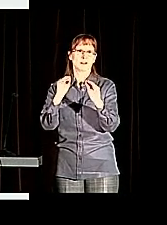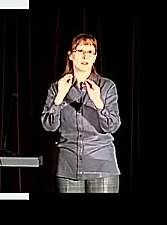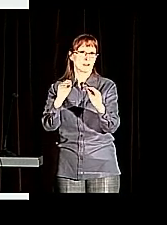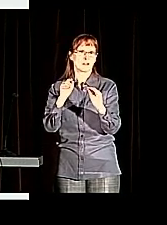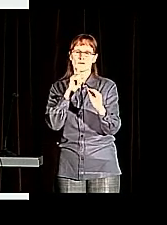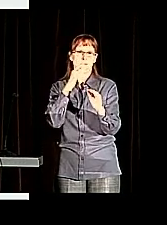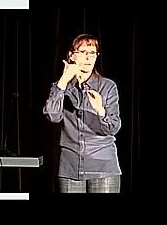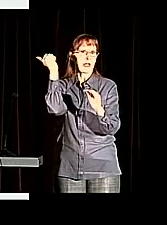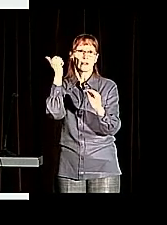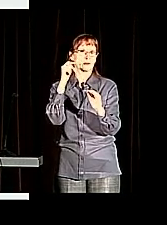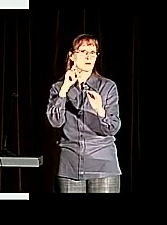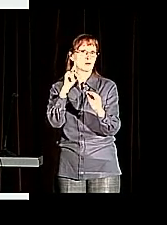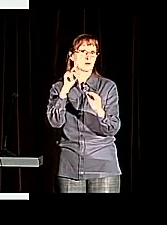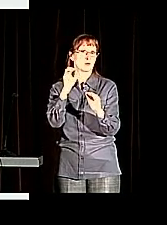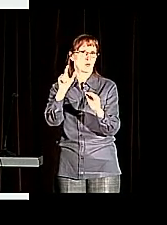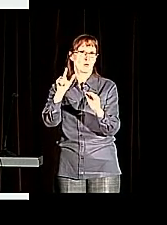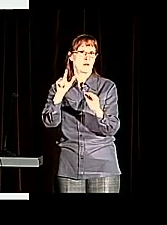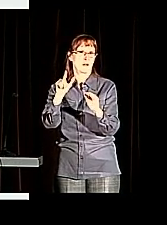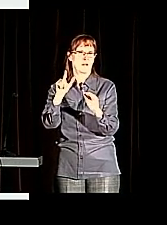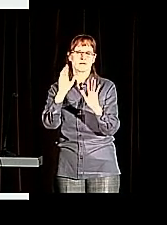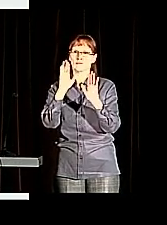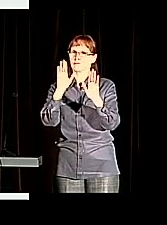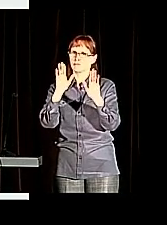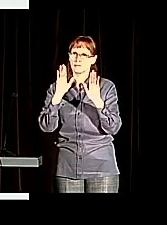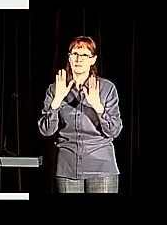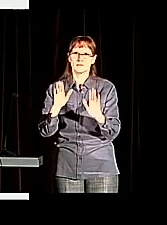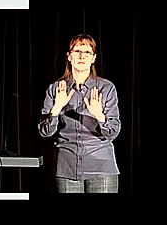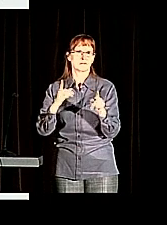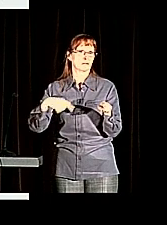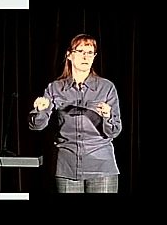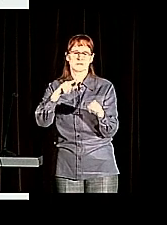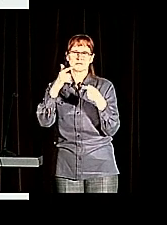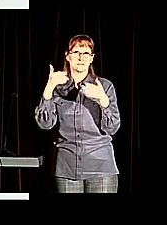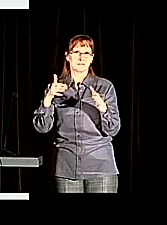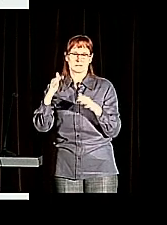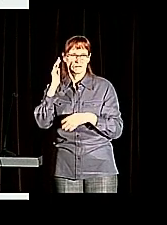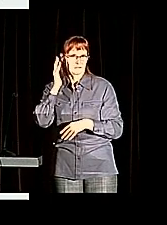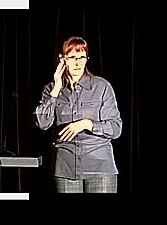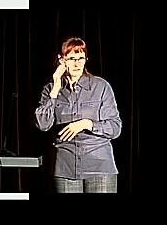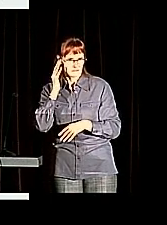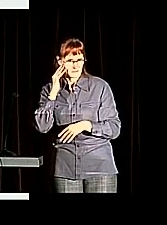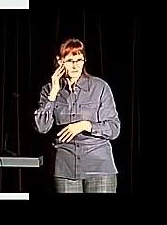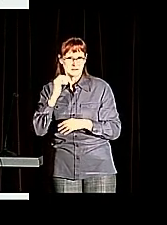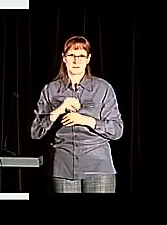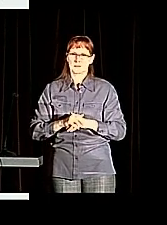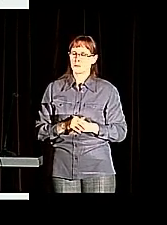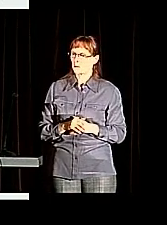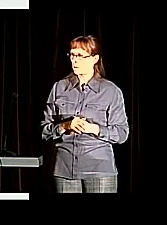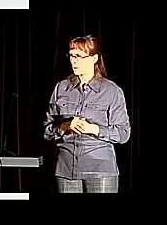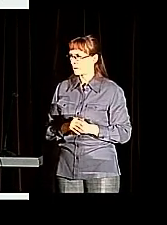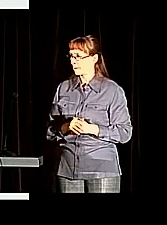educational language, and for a community that has suffered so many different challenges.